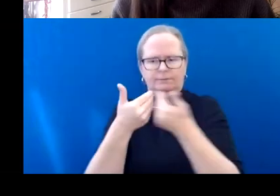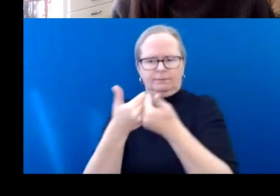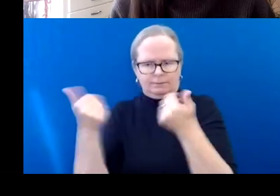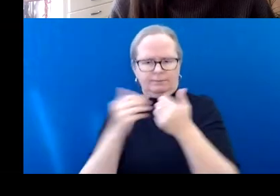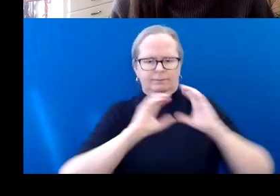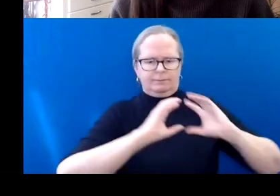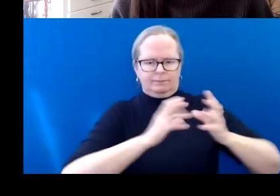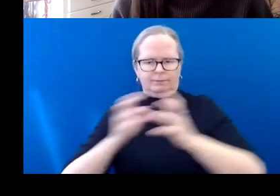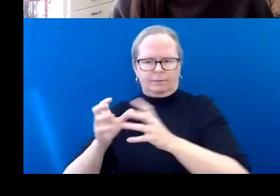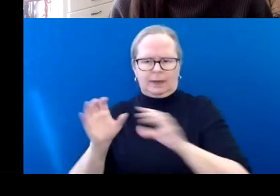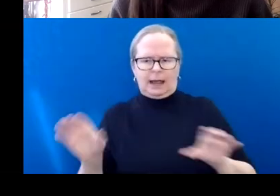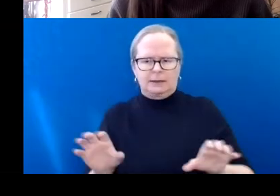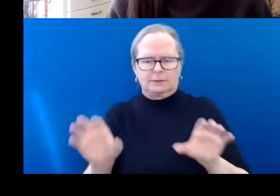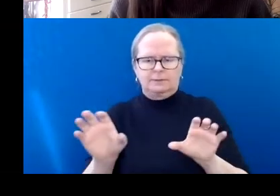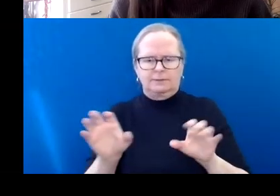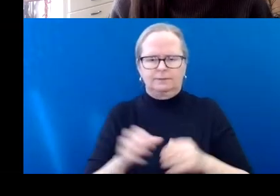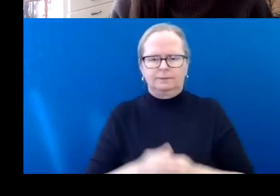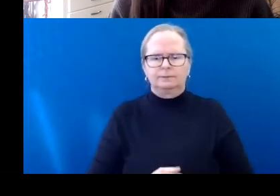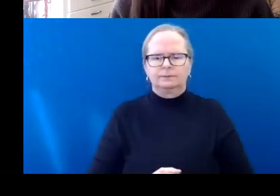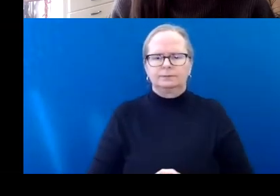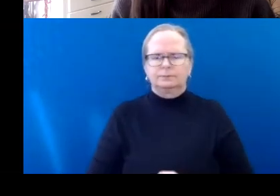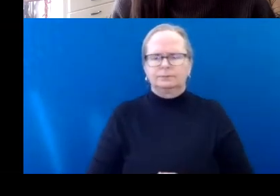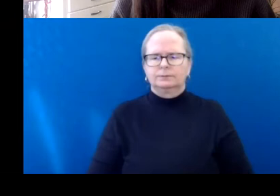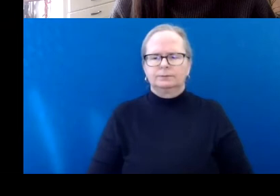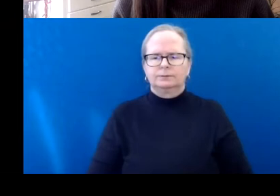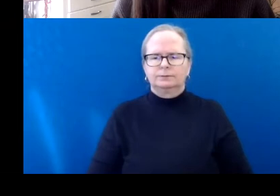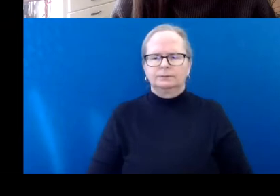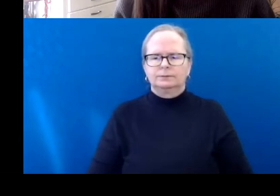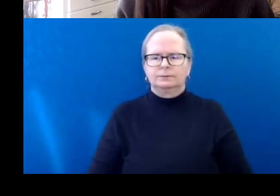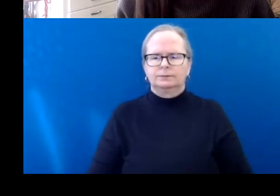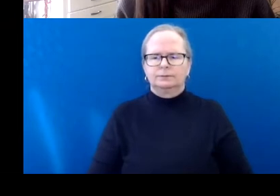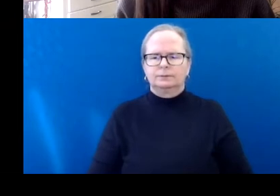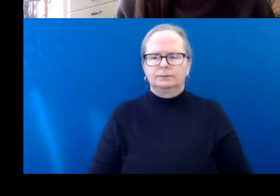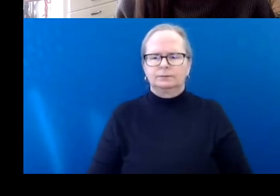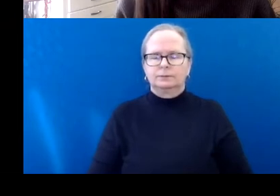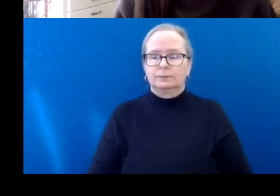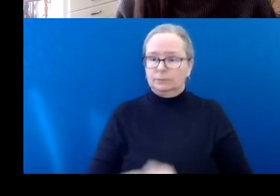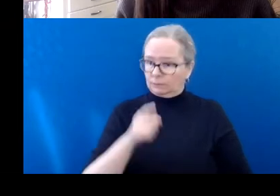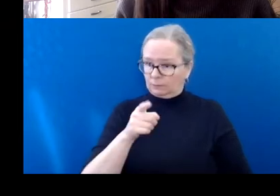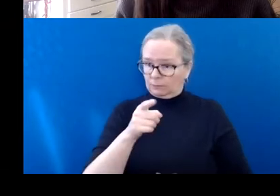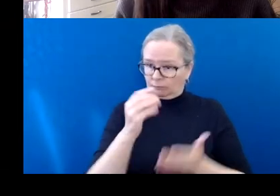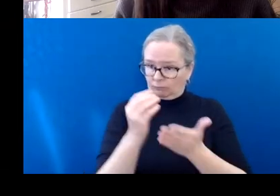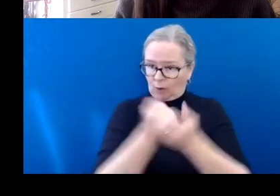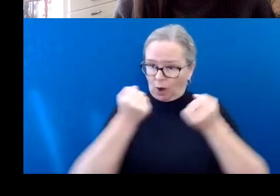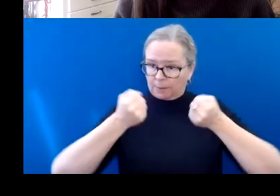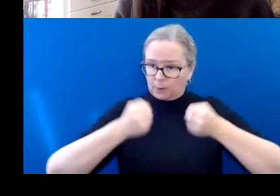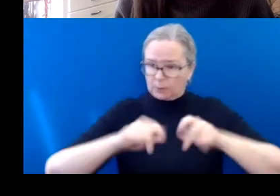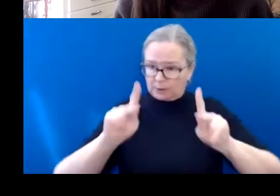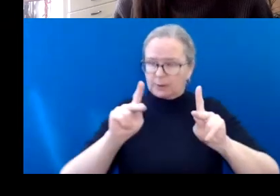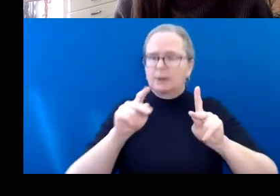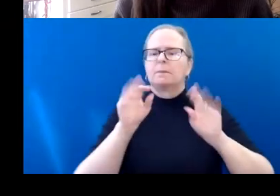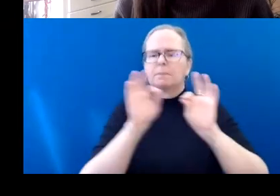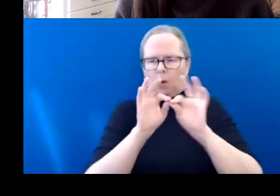The opportunity or activities you apply for should be interconnected and related to a specific